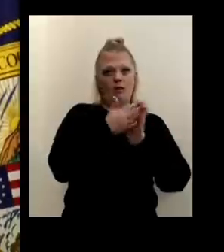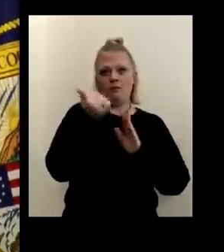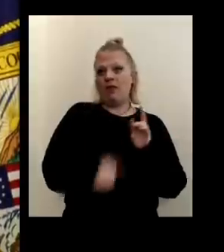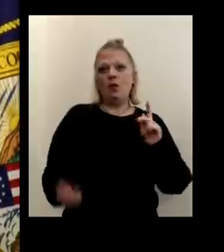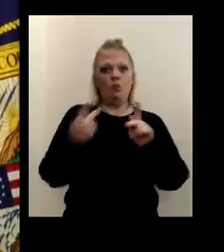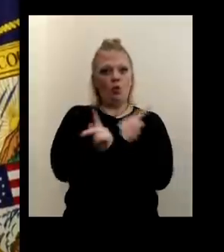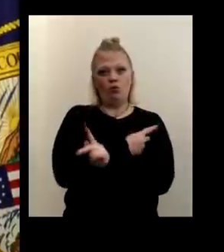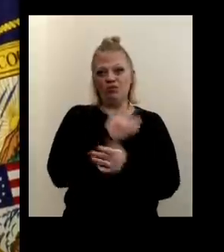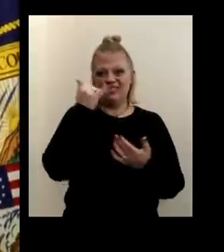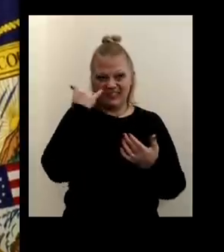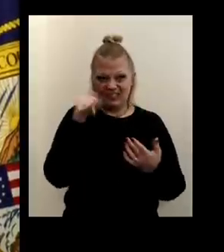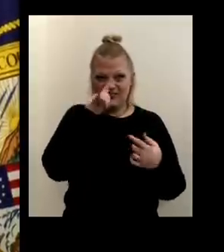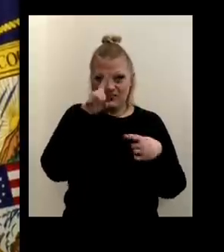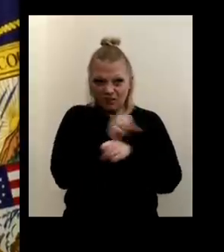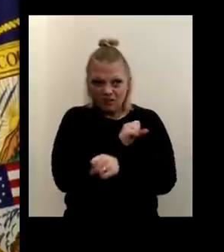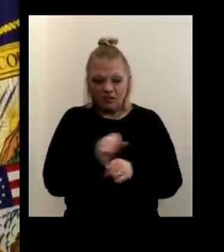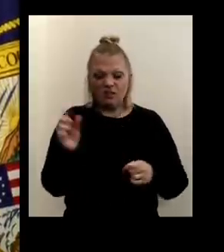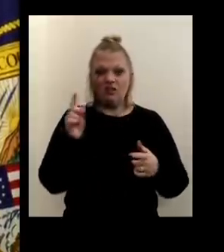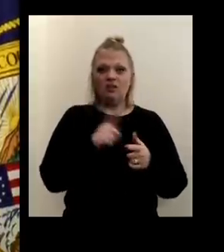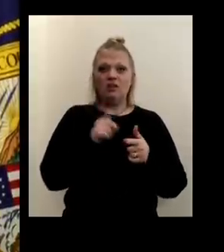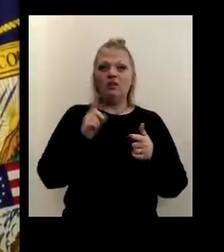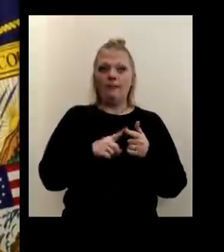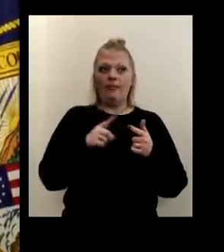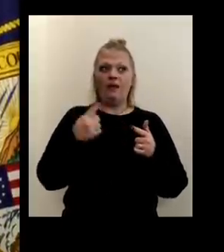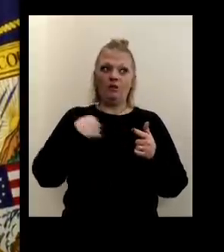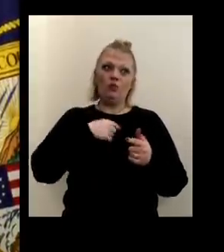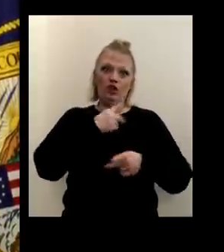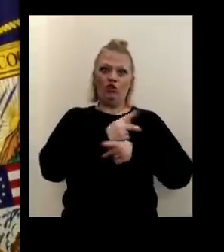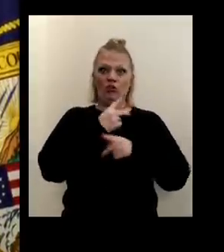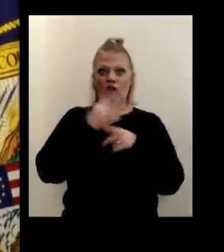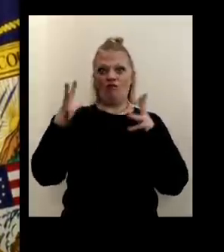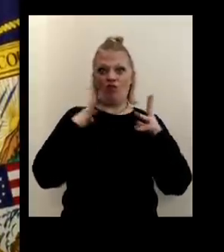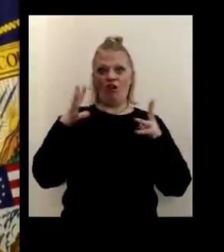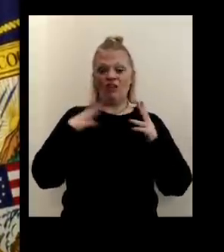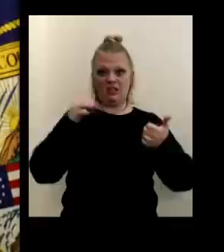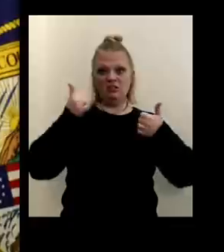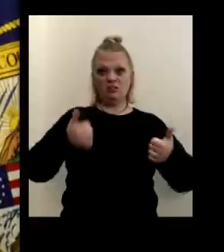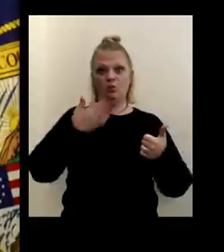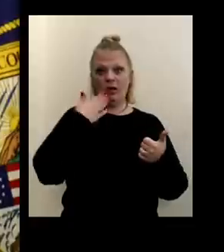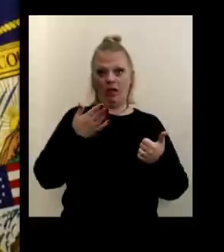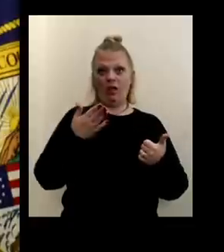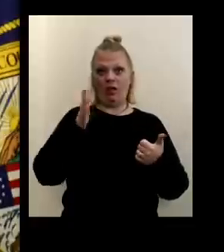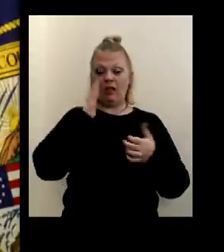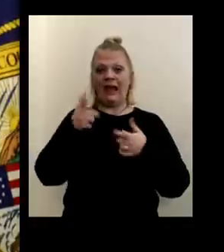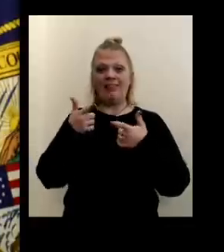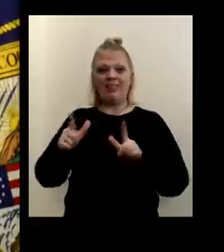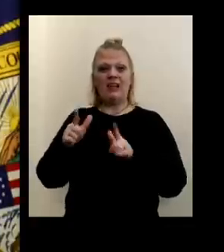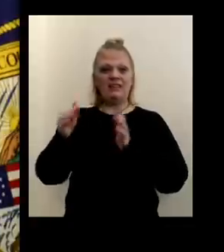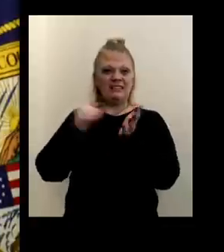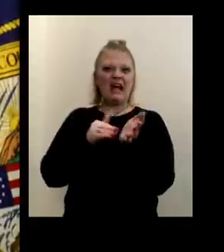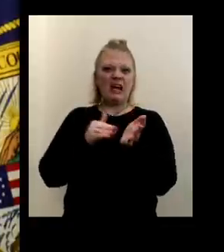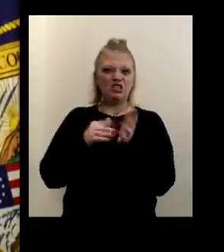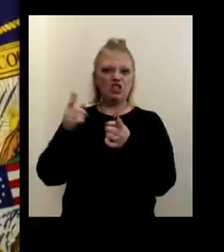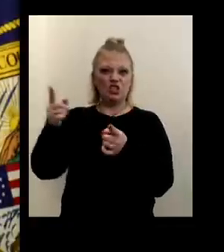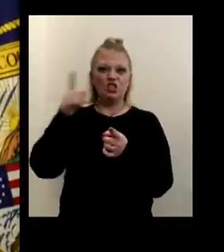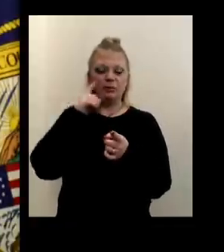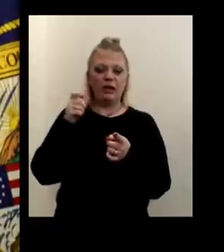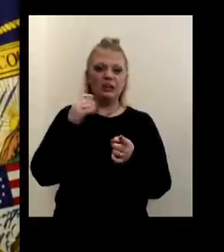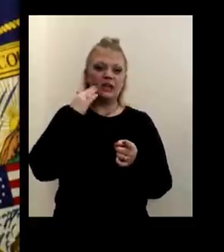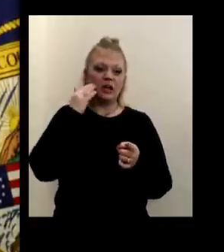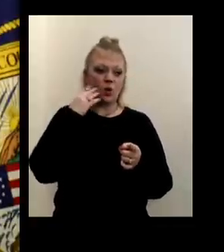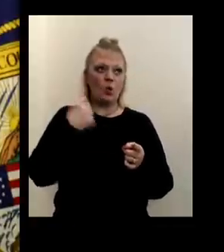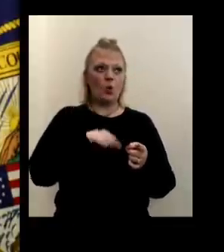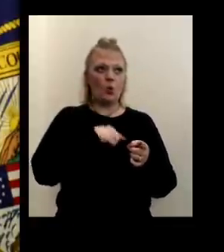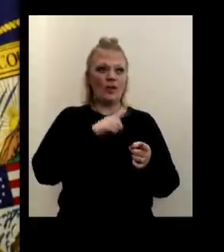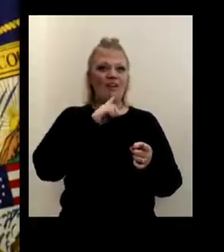Uh, if we do, then we will have handled the holidays very well. I'll let Dr. Burstein also continue because, uh, I do know that we